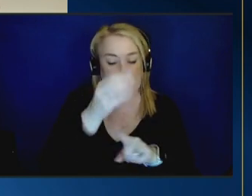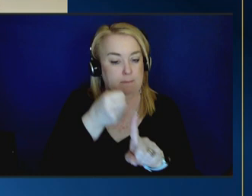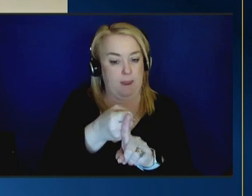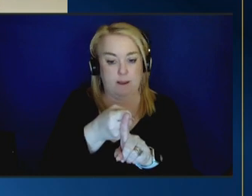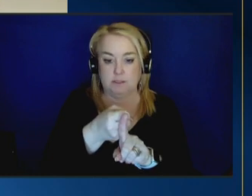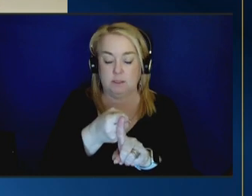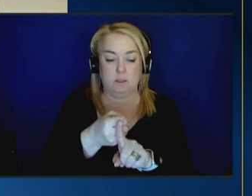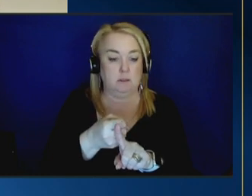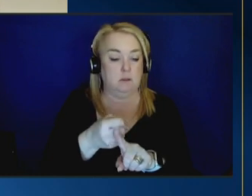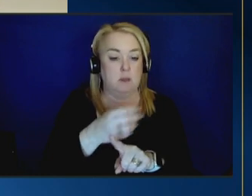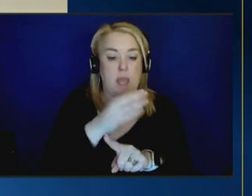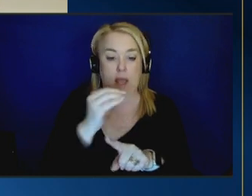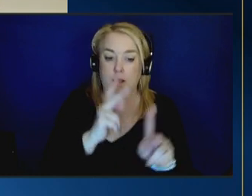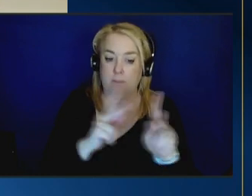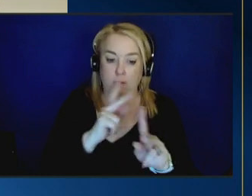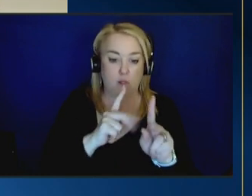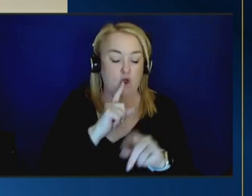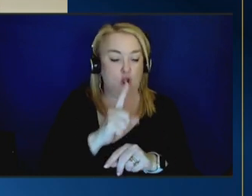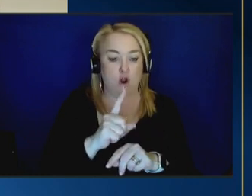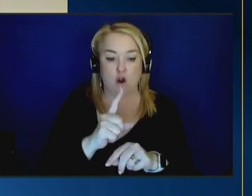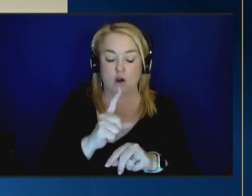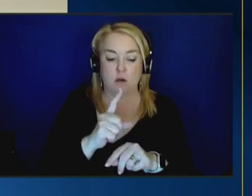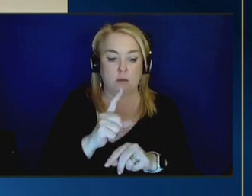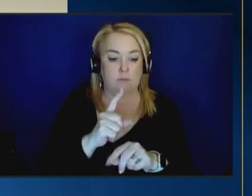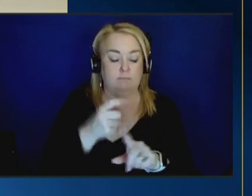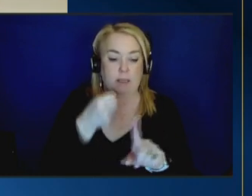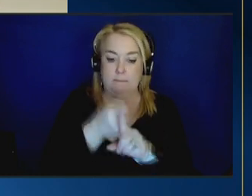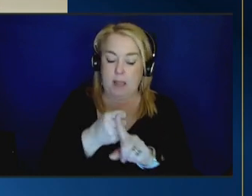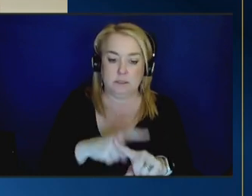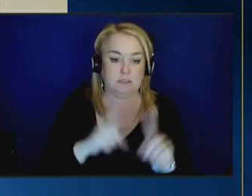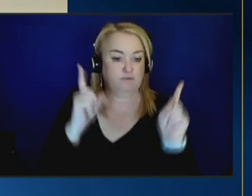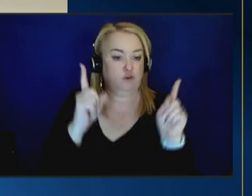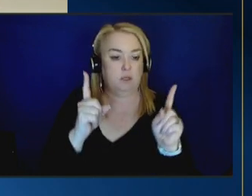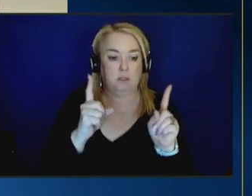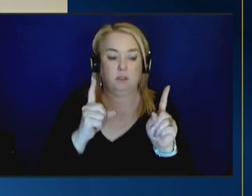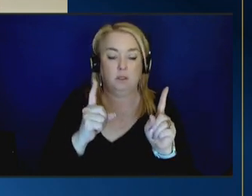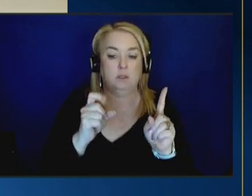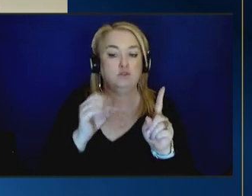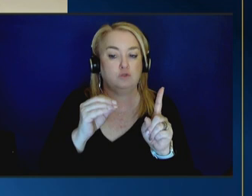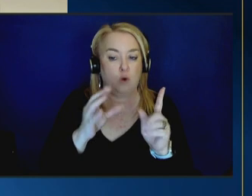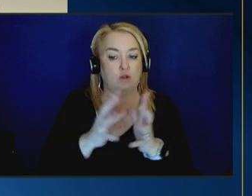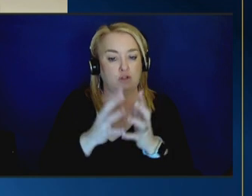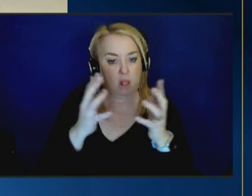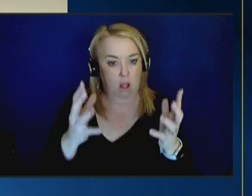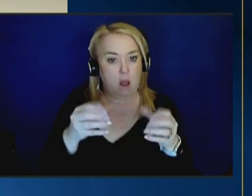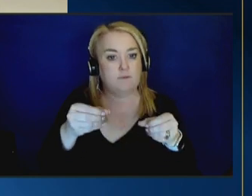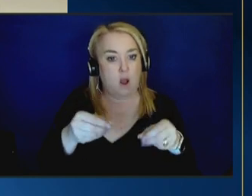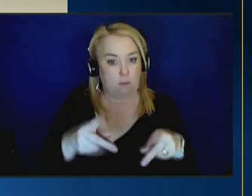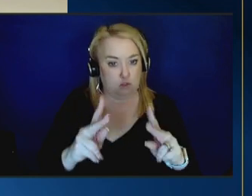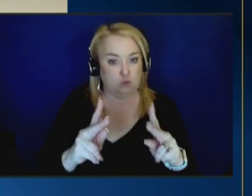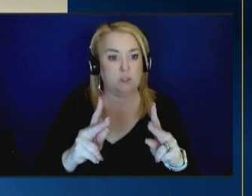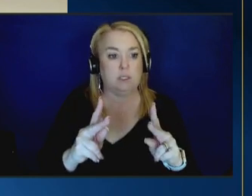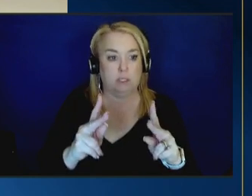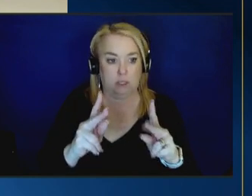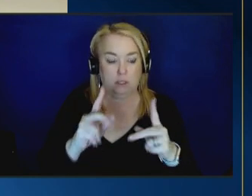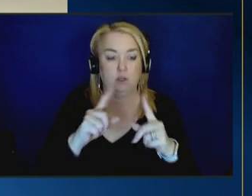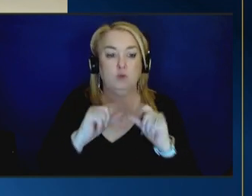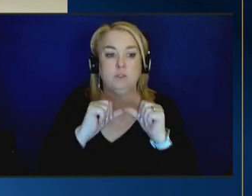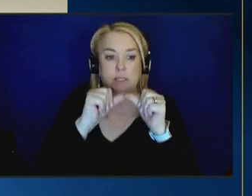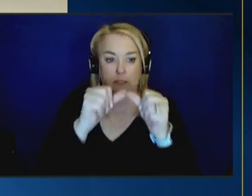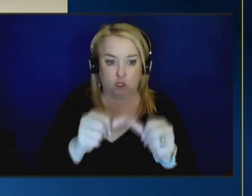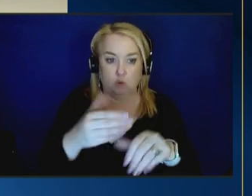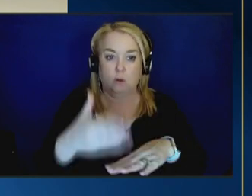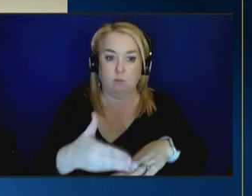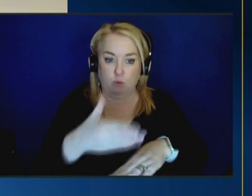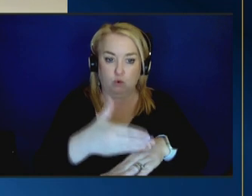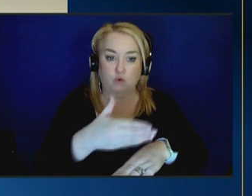impacted uh by some of the the framework that we have in place and i think there's a lot of opportunity uh to continue to improve it as